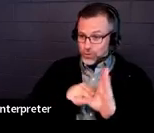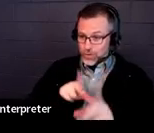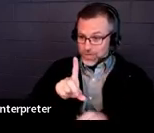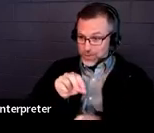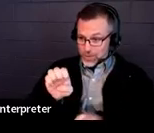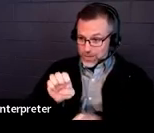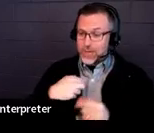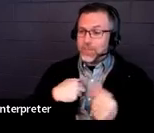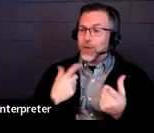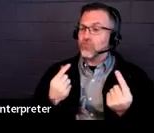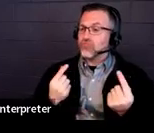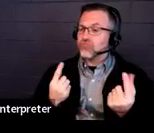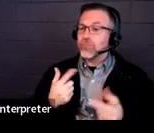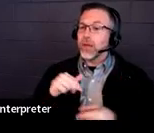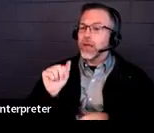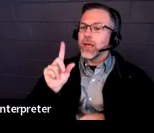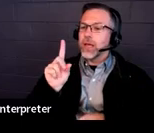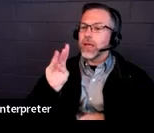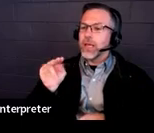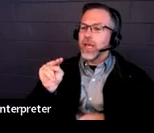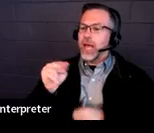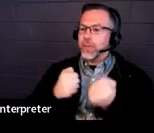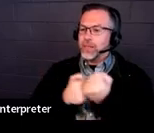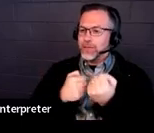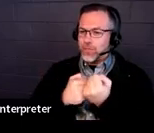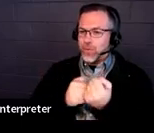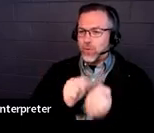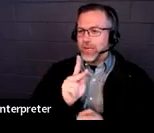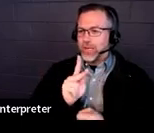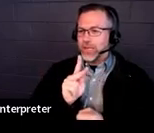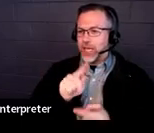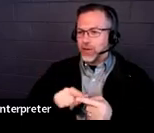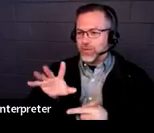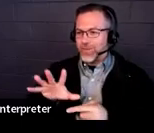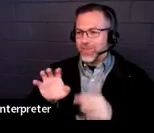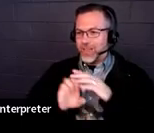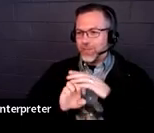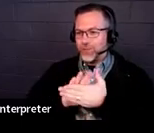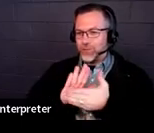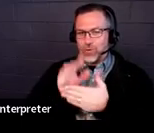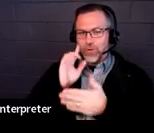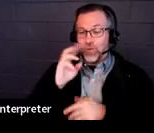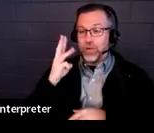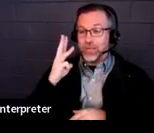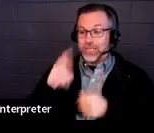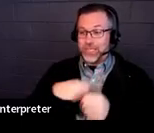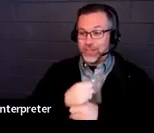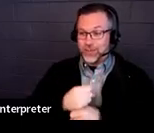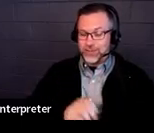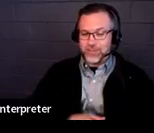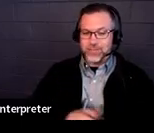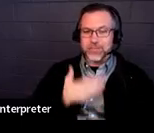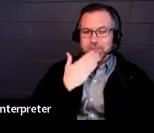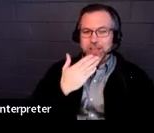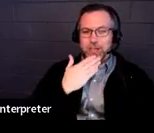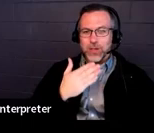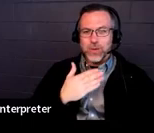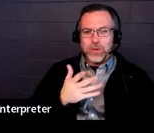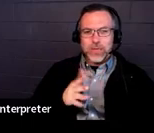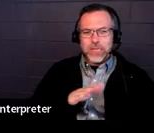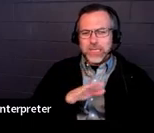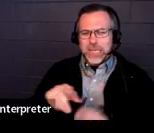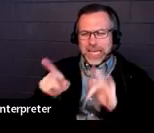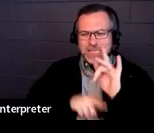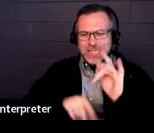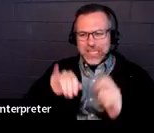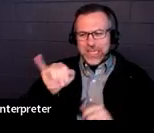was the admin support at a K-5 elementary school for 16 years. Thank you. And I skipped